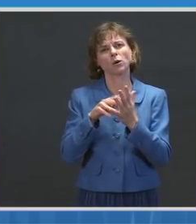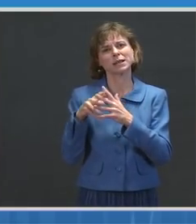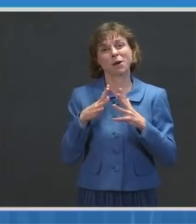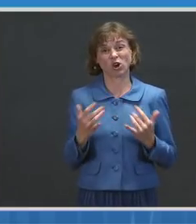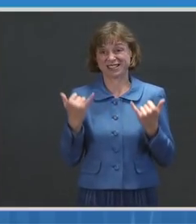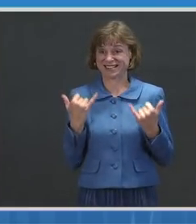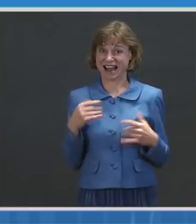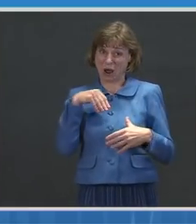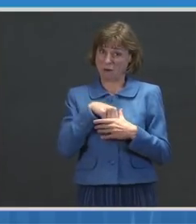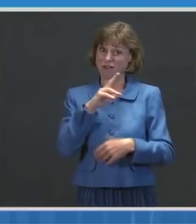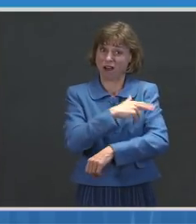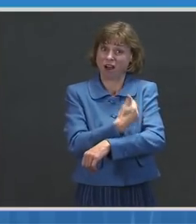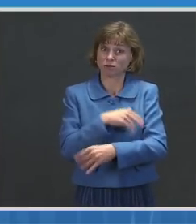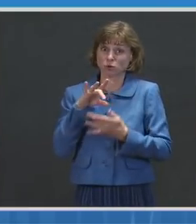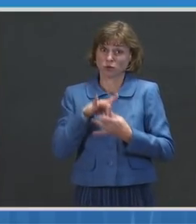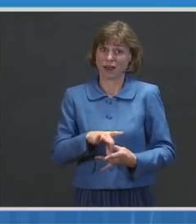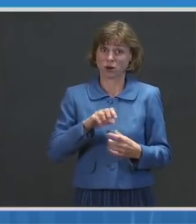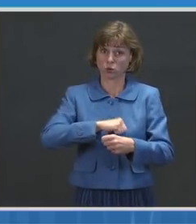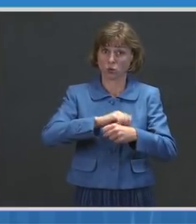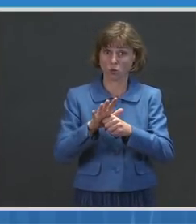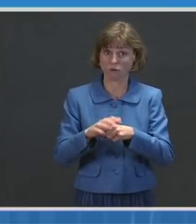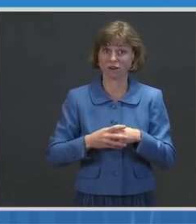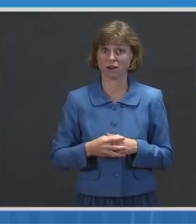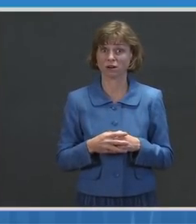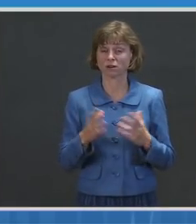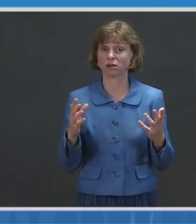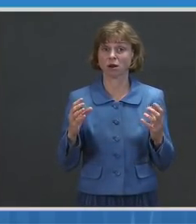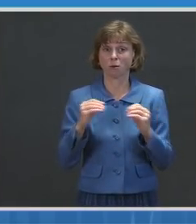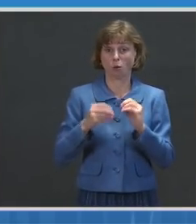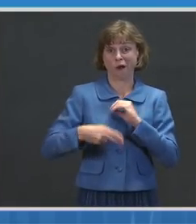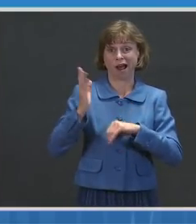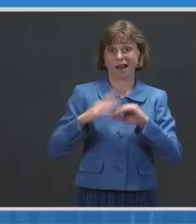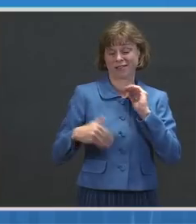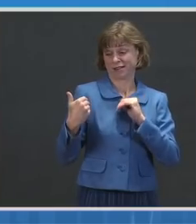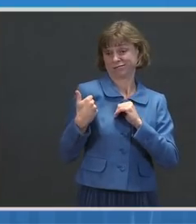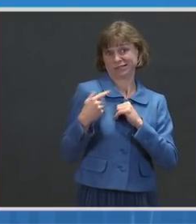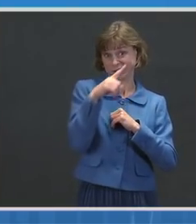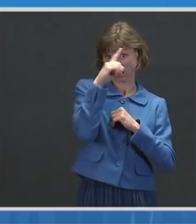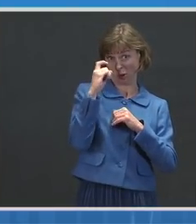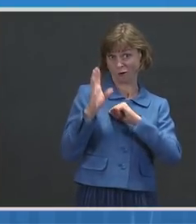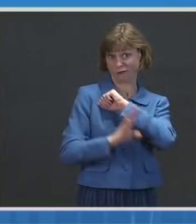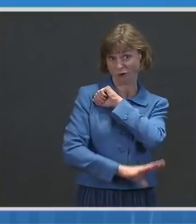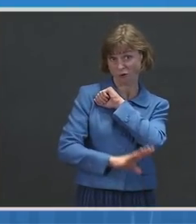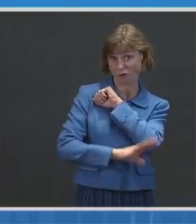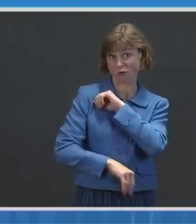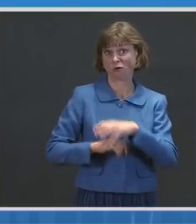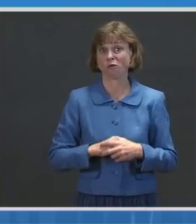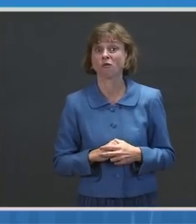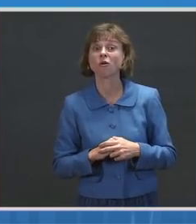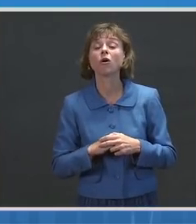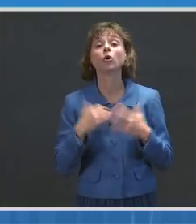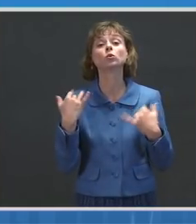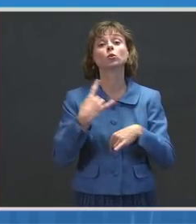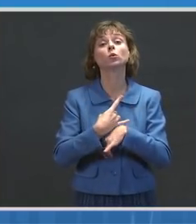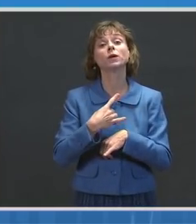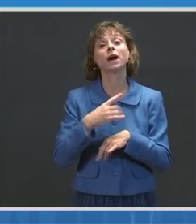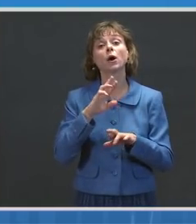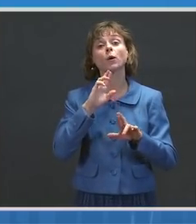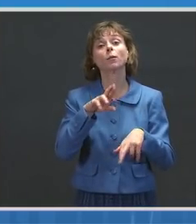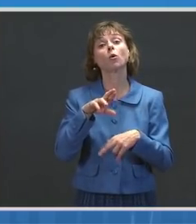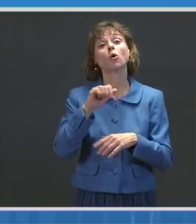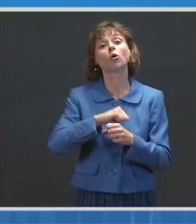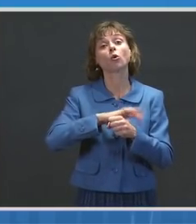now with COVID-19, much higher than the summer and fall. Today, we are reporting that COVID-19 deaths